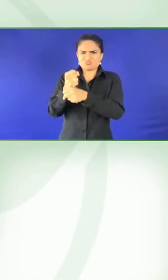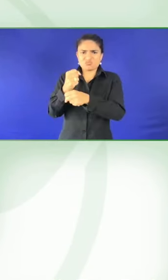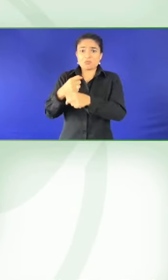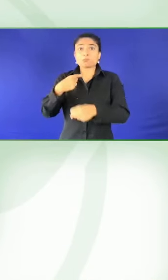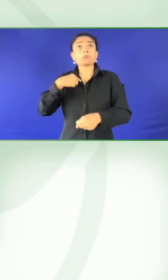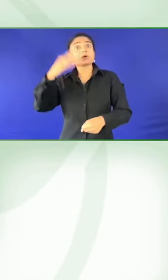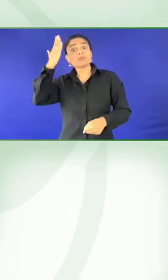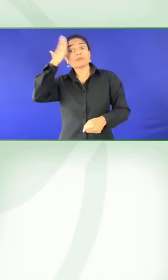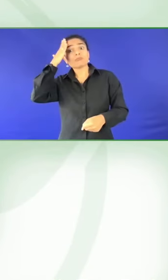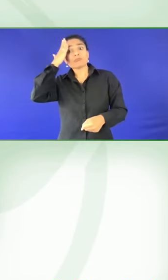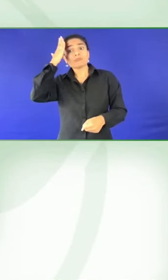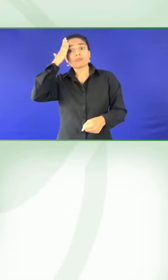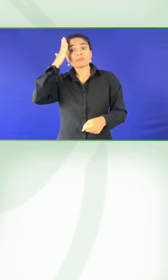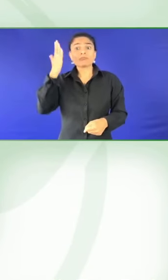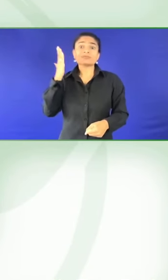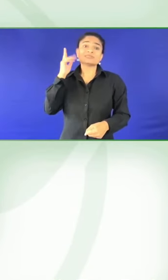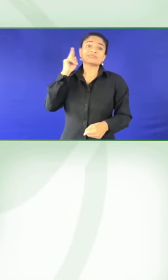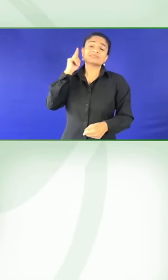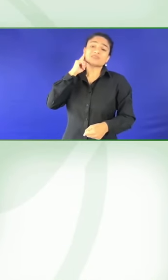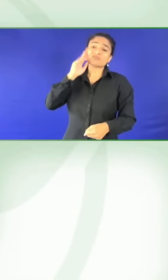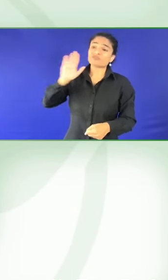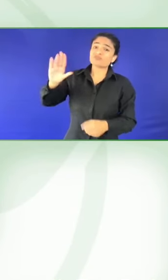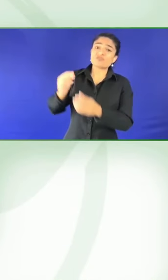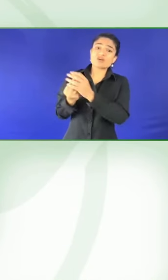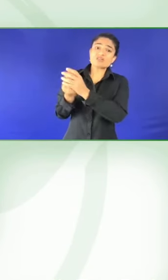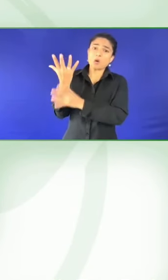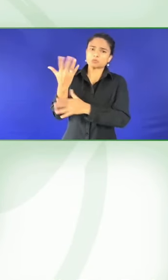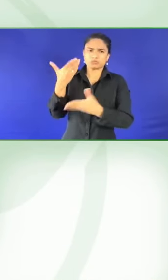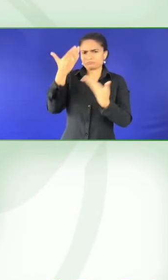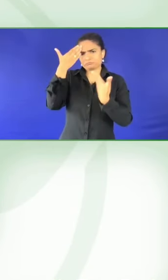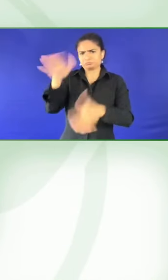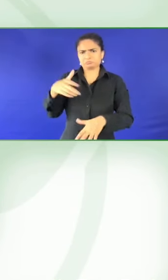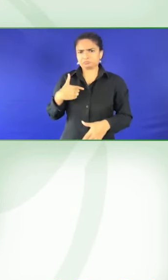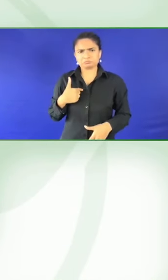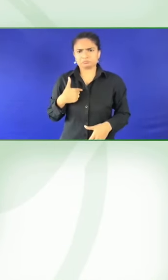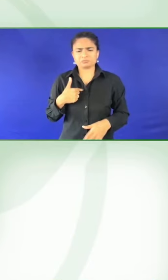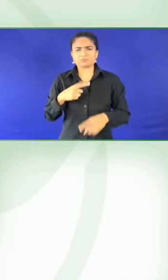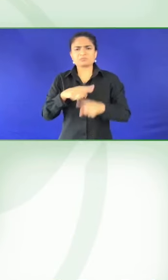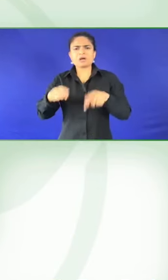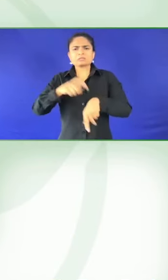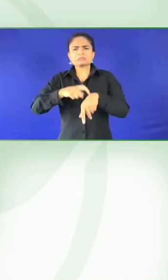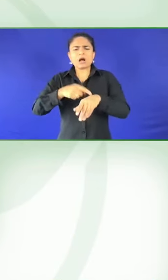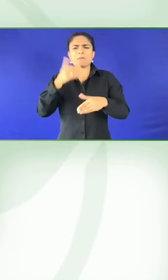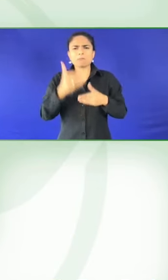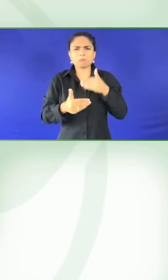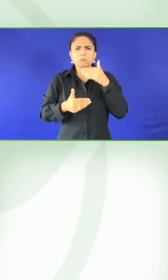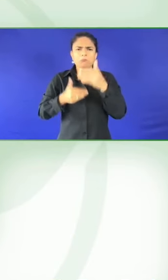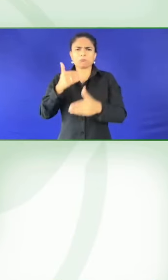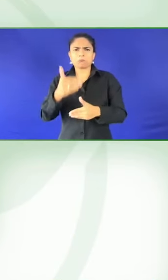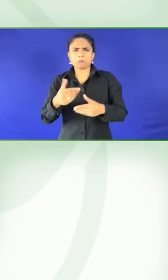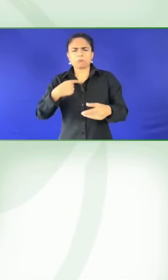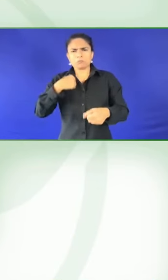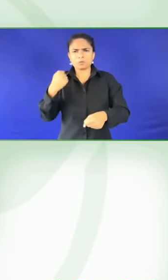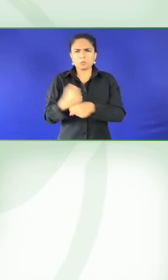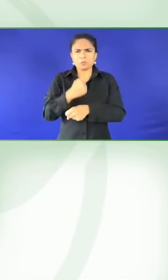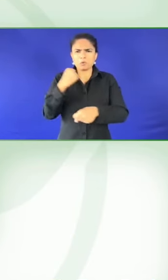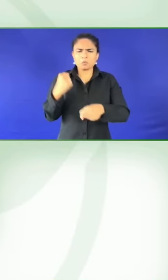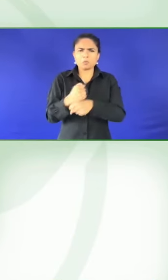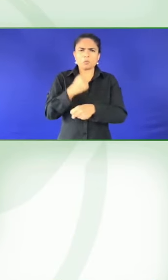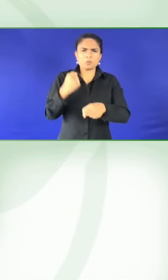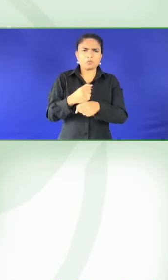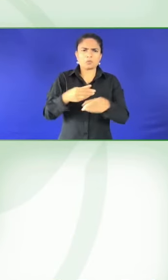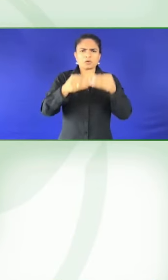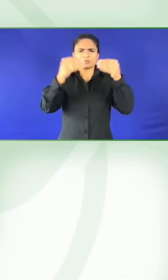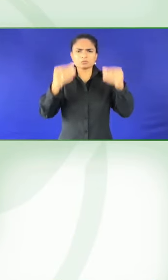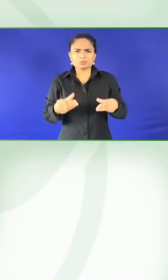yourself play in preserving deaf culture and actually supporting some of the global deaf culture projects that we